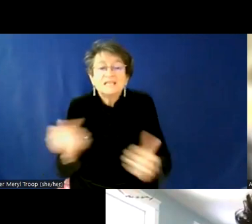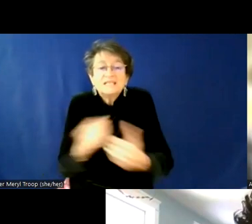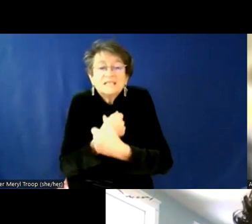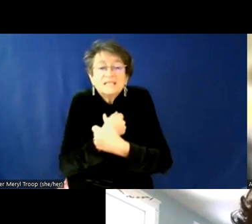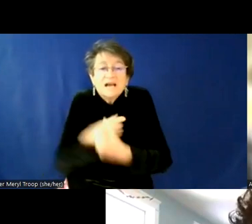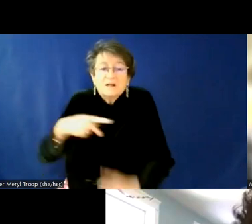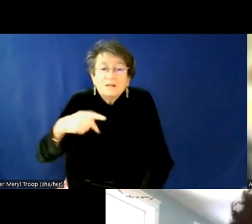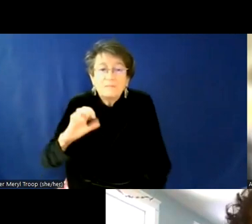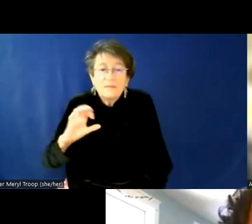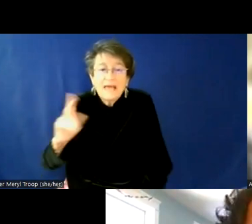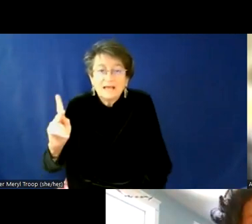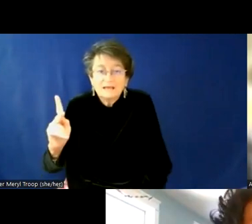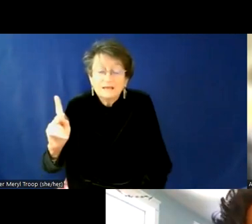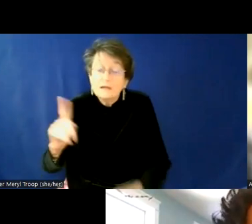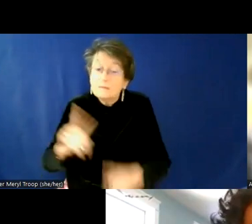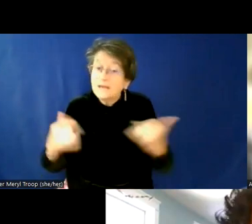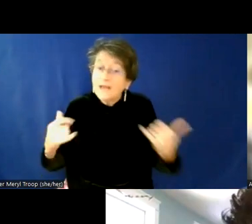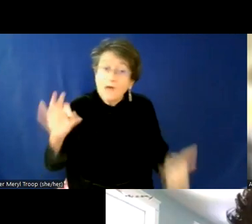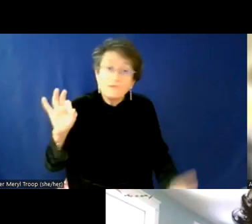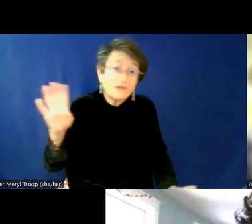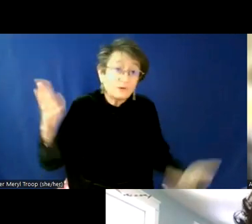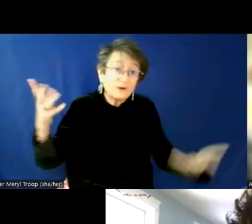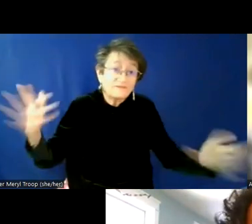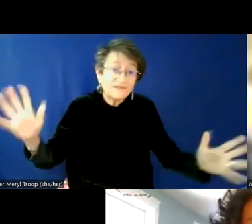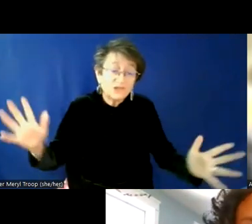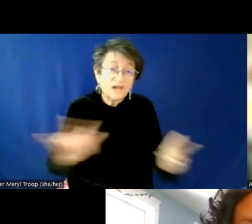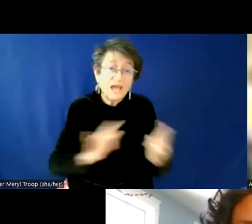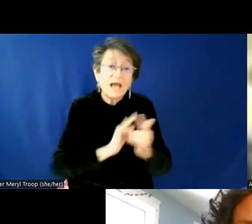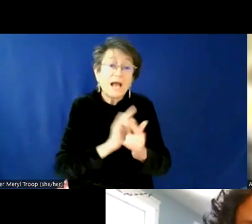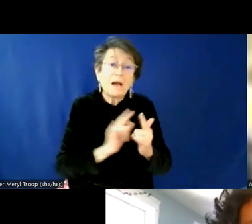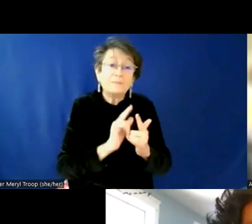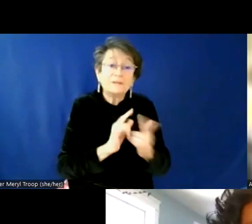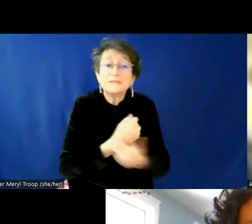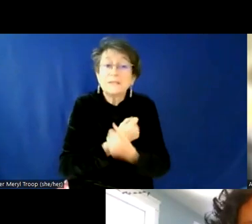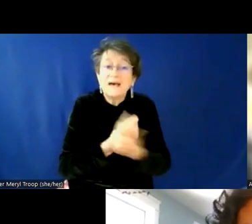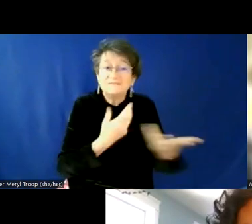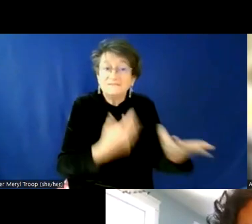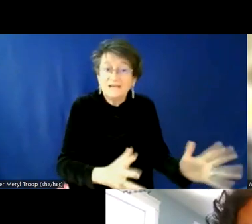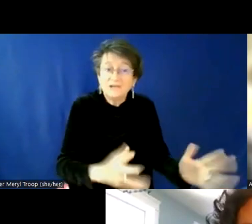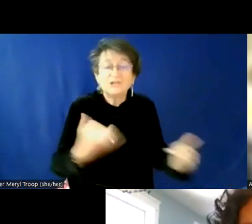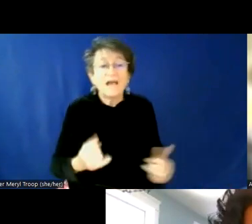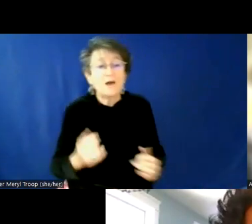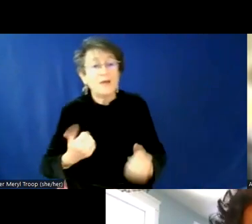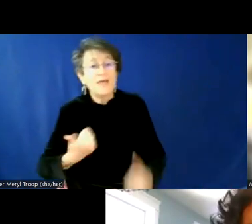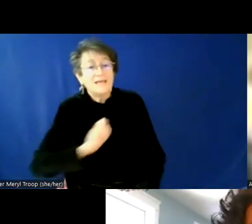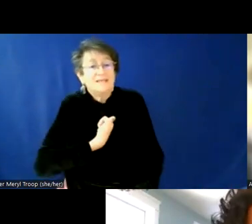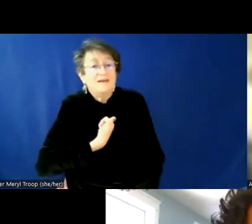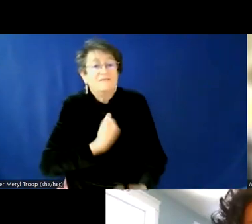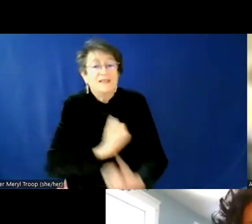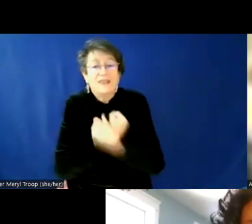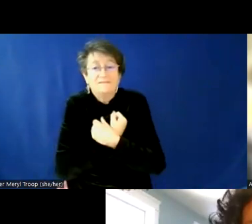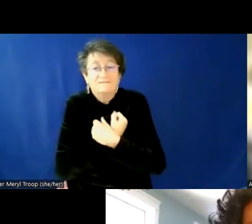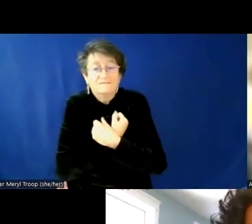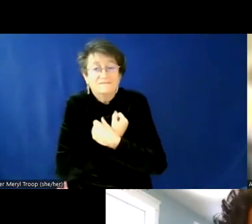February and the month of couples love. And so now we're doing individual love, loving yourself. So our